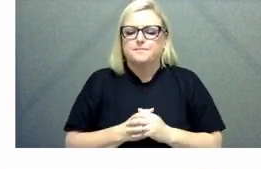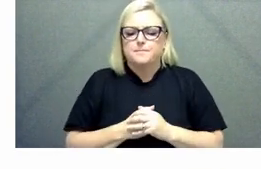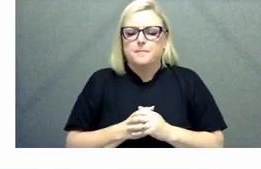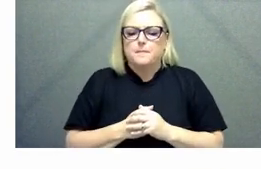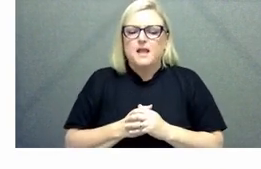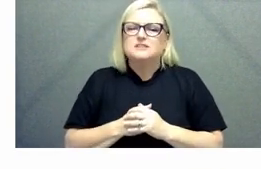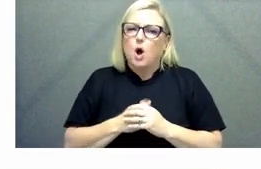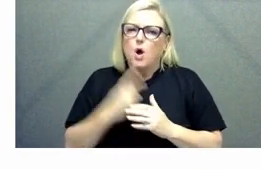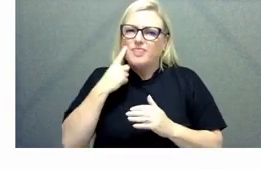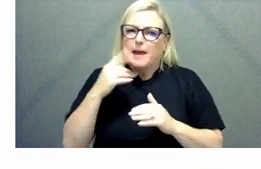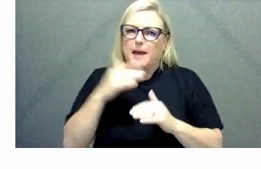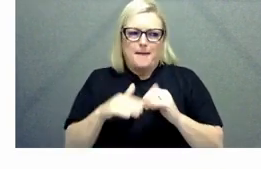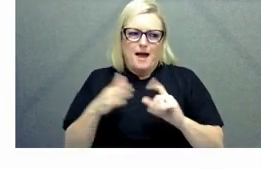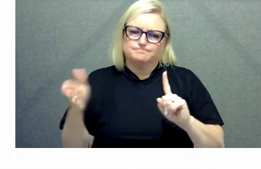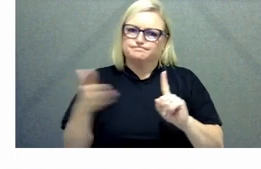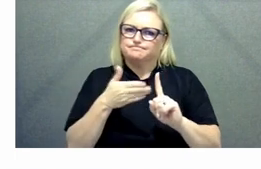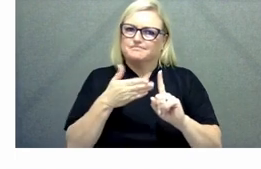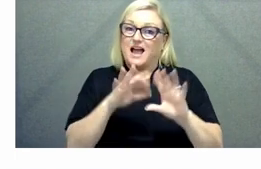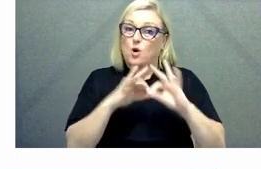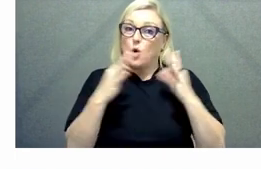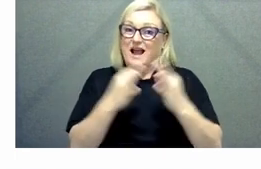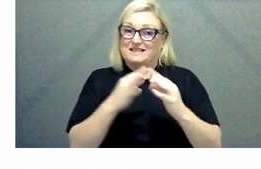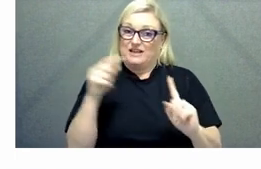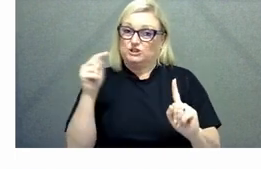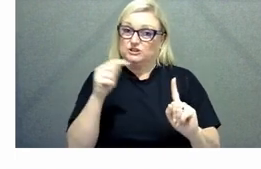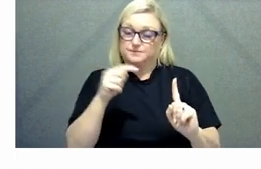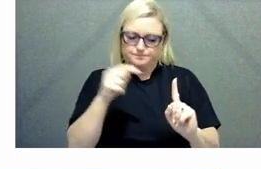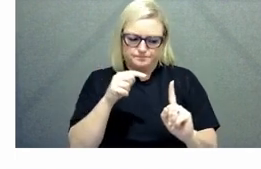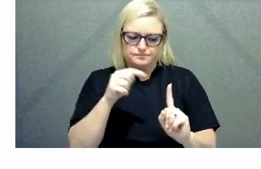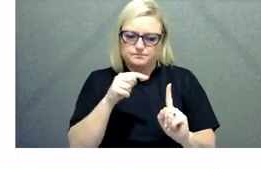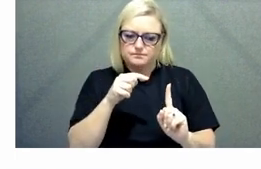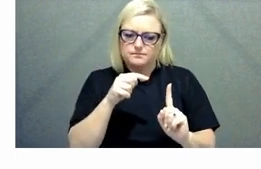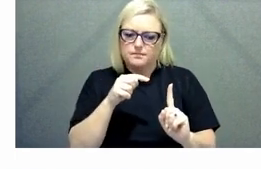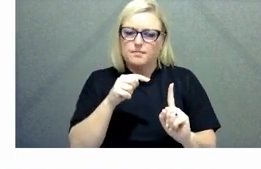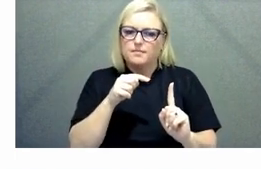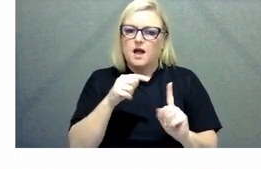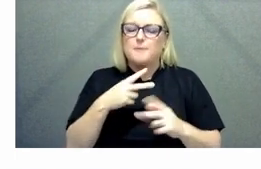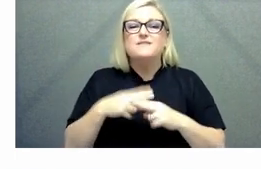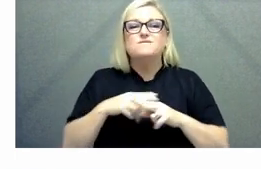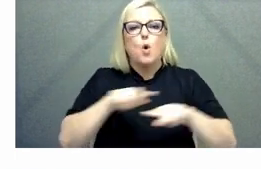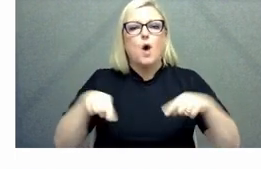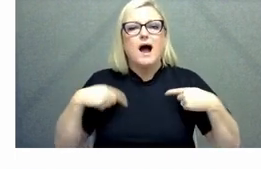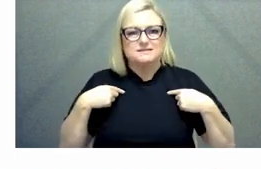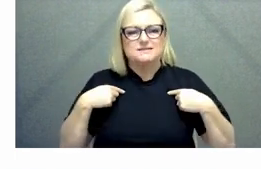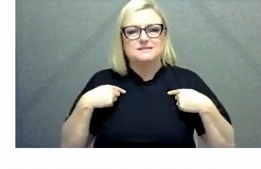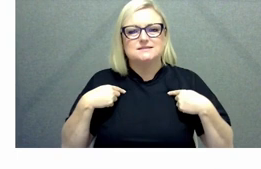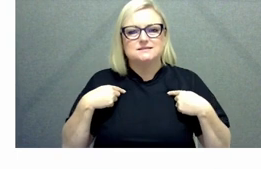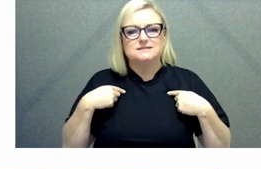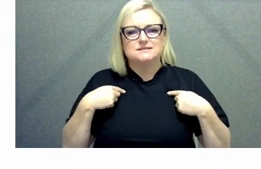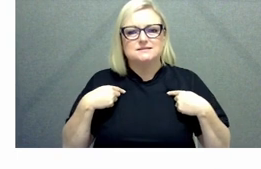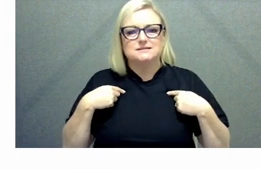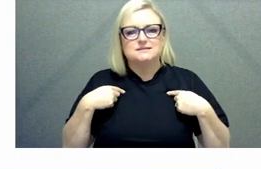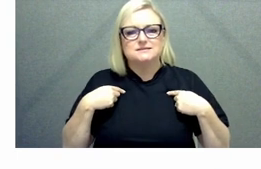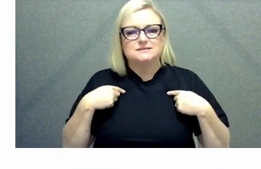I think about um you know I think it's it's fairly emerging in in our space but um it's how we